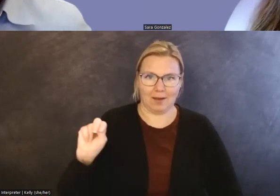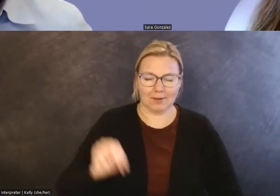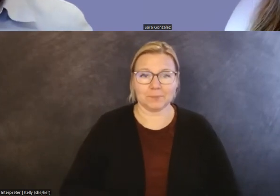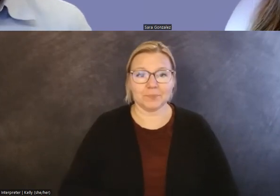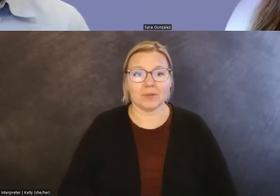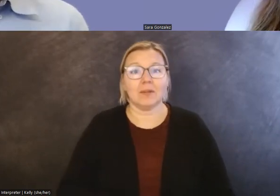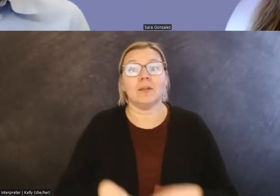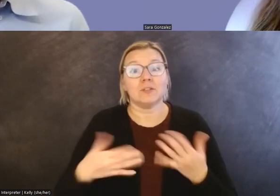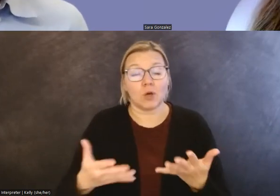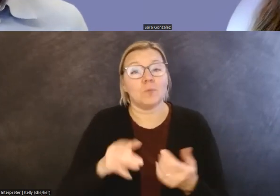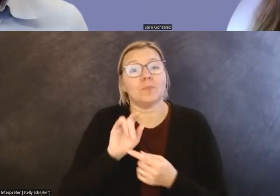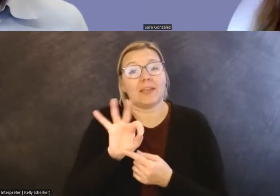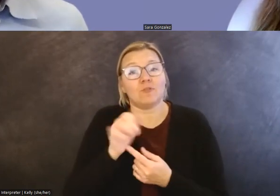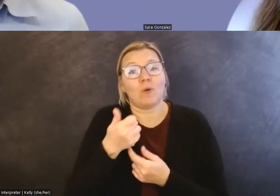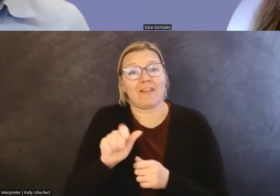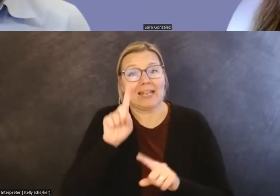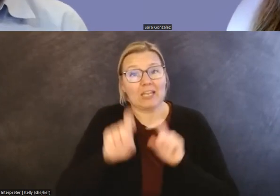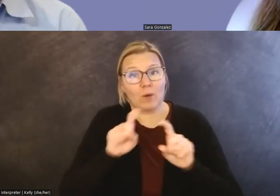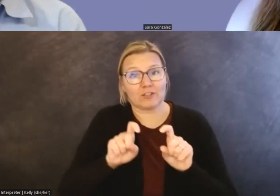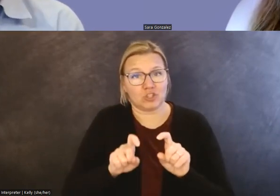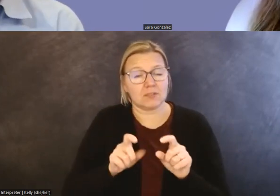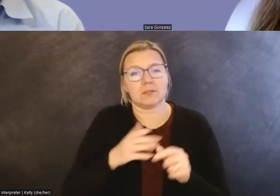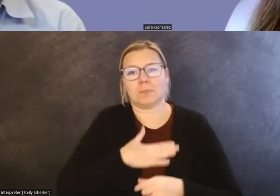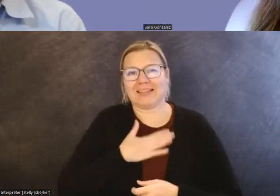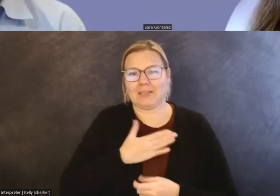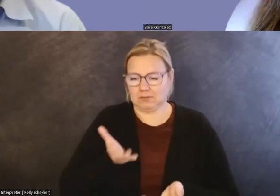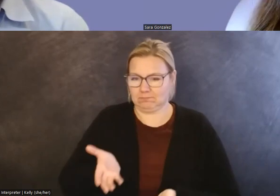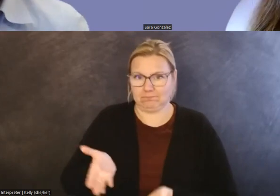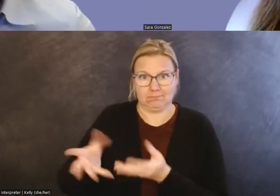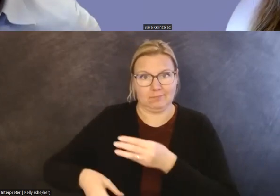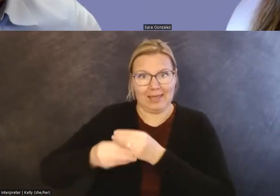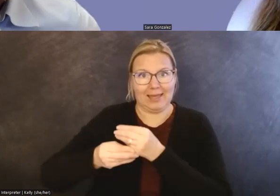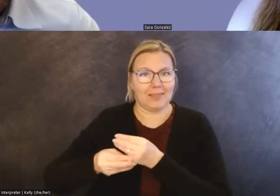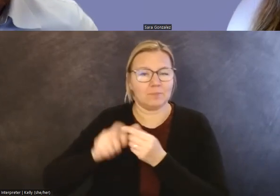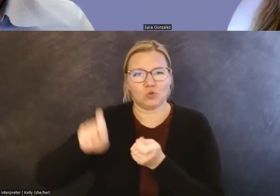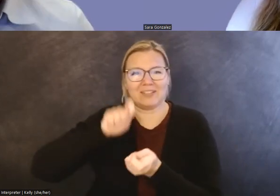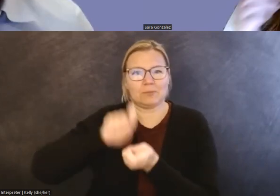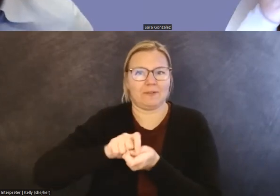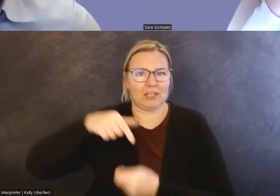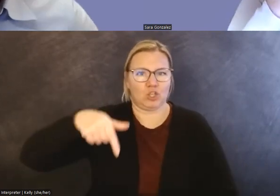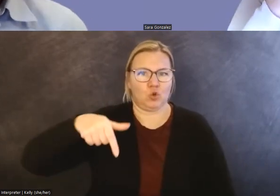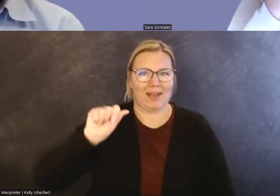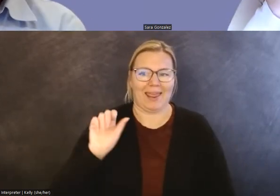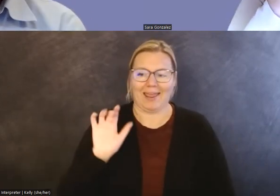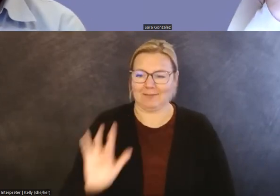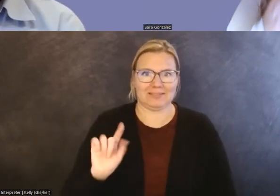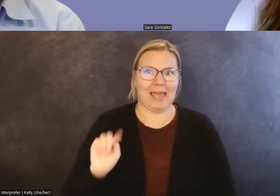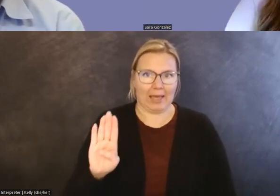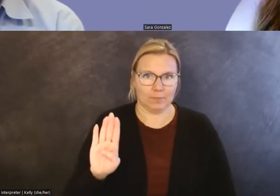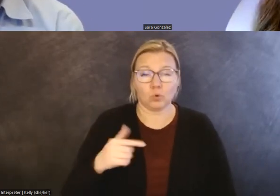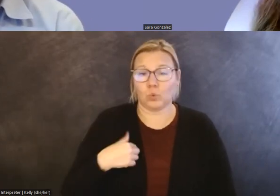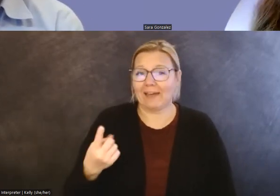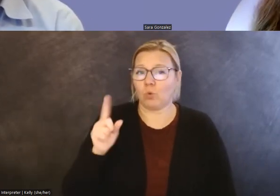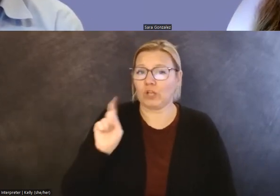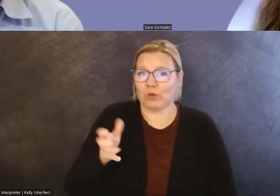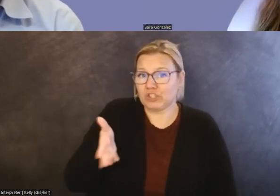in the chat that if you have any questions, please feel free to put them in the specific Q&A tab. We have one question in there